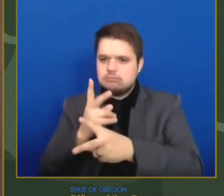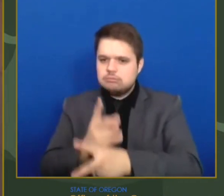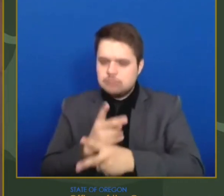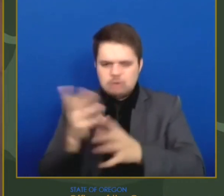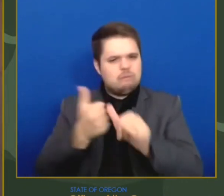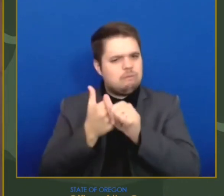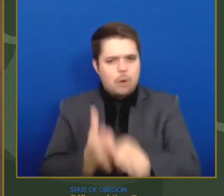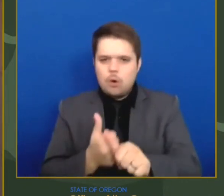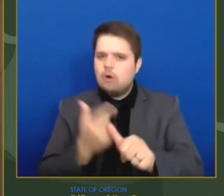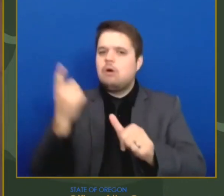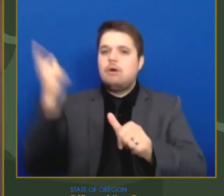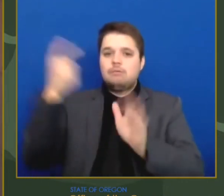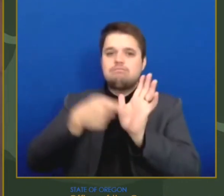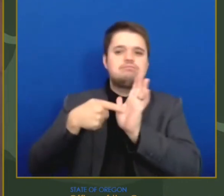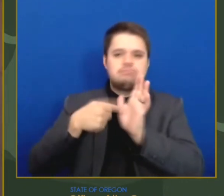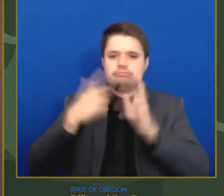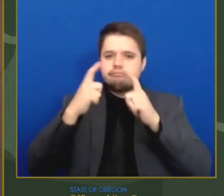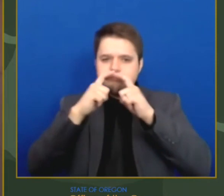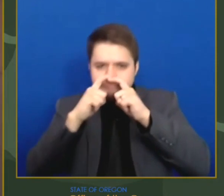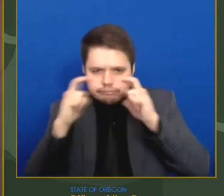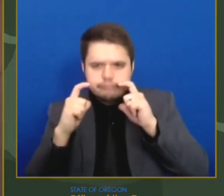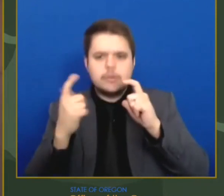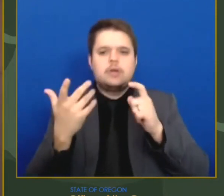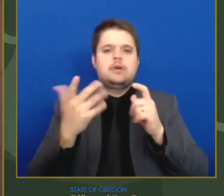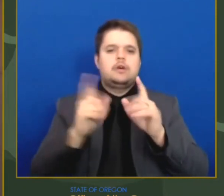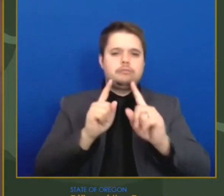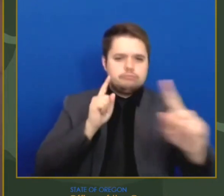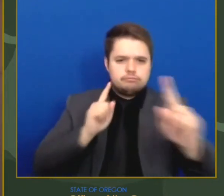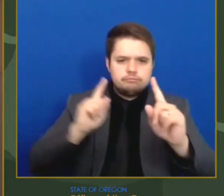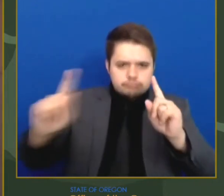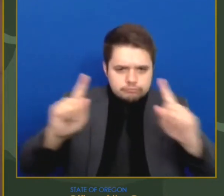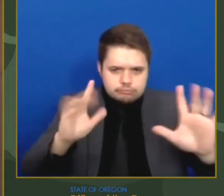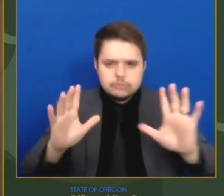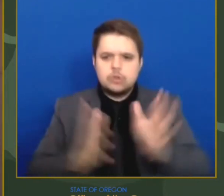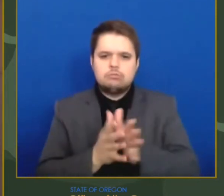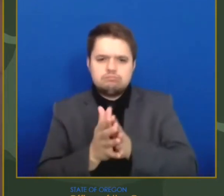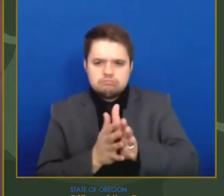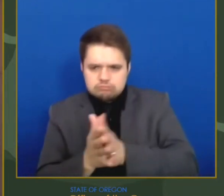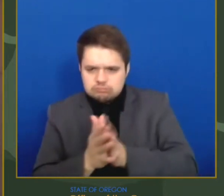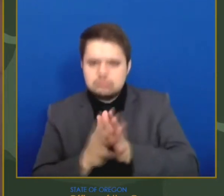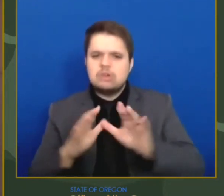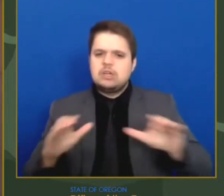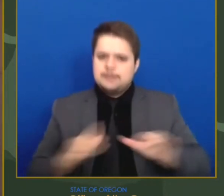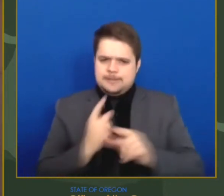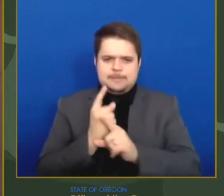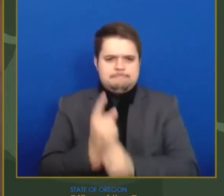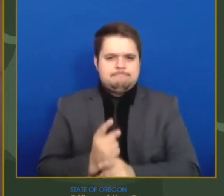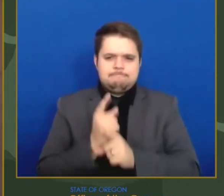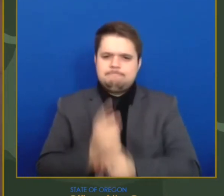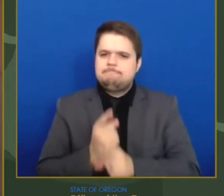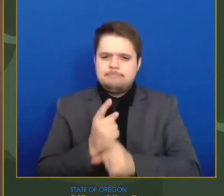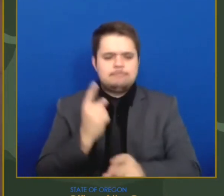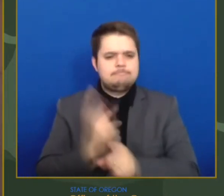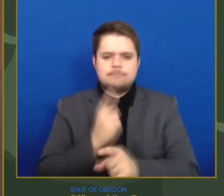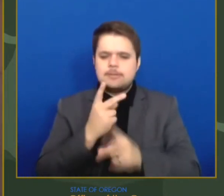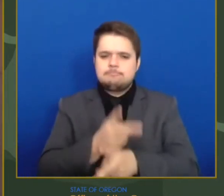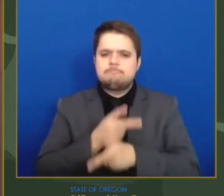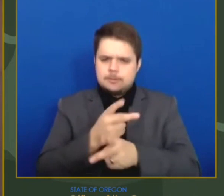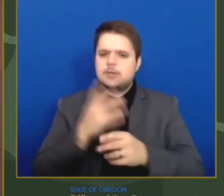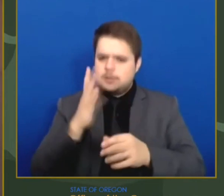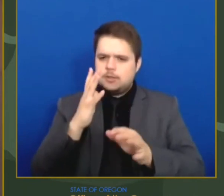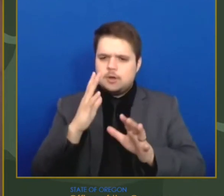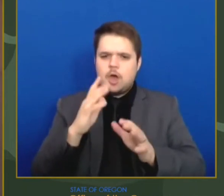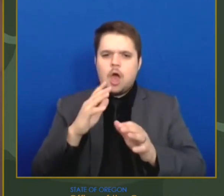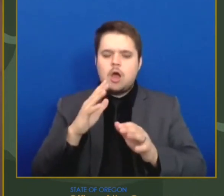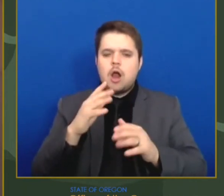Let's use this moment to keep making smart choices and venture slowly out onto the ice. We